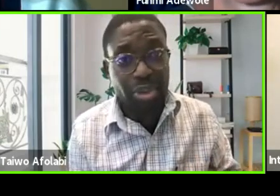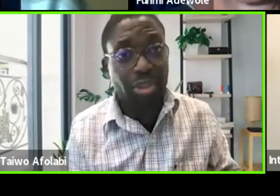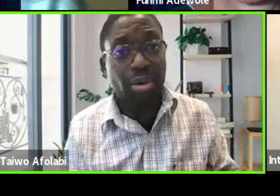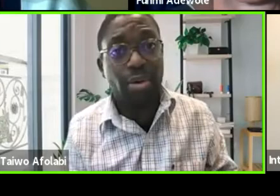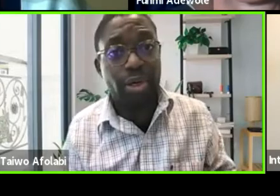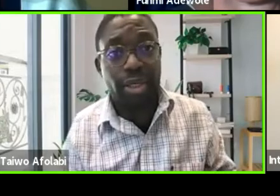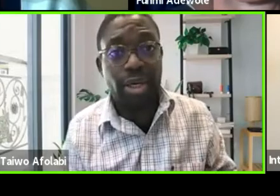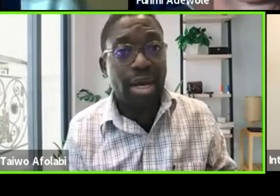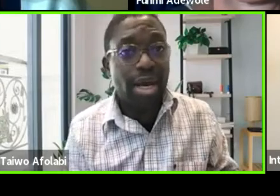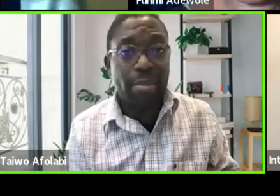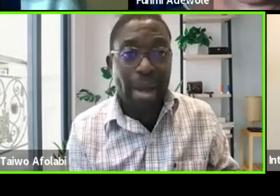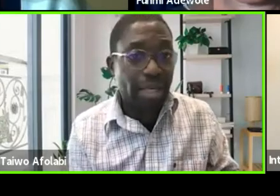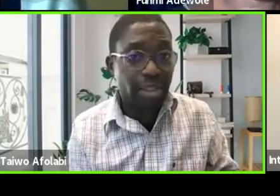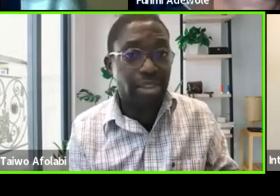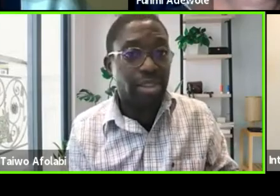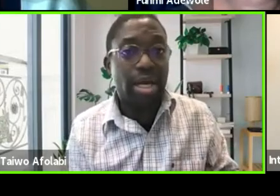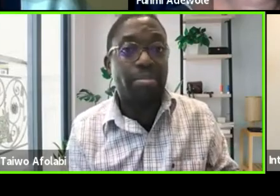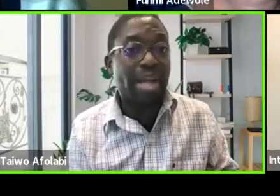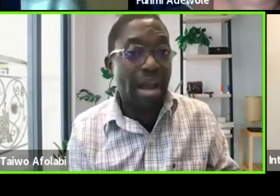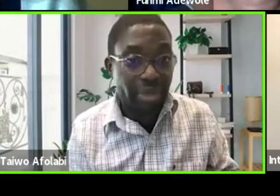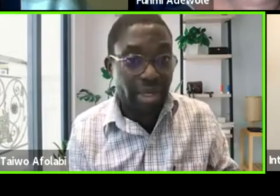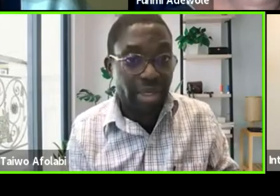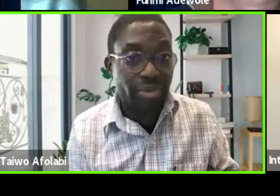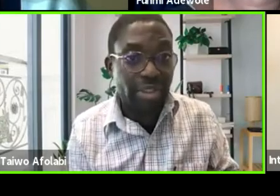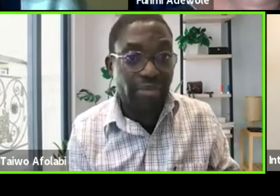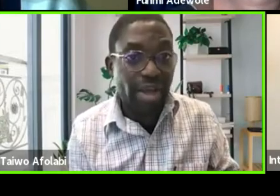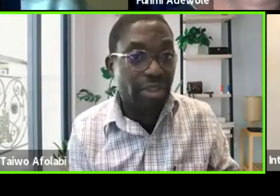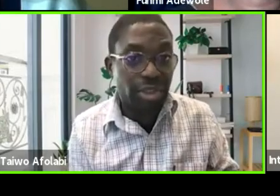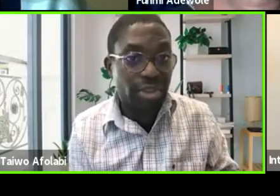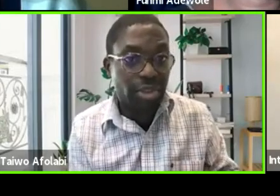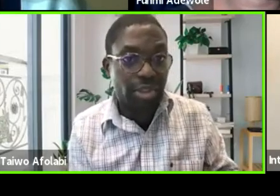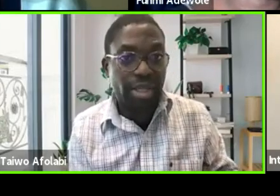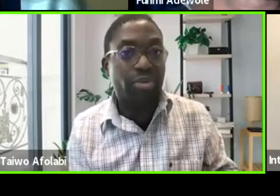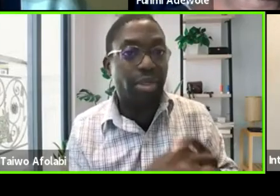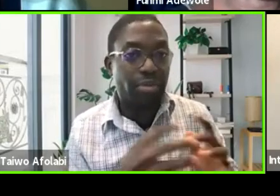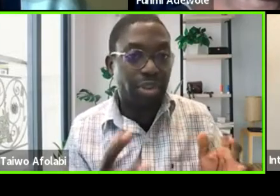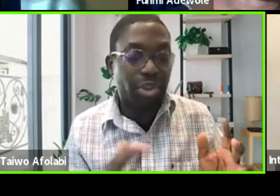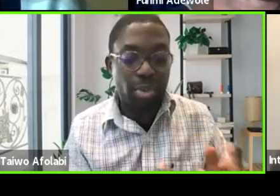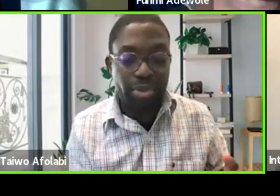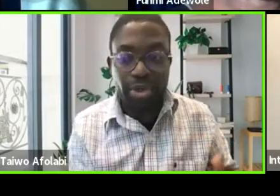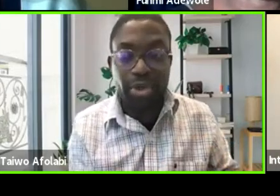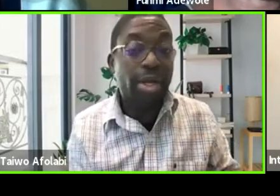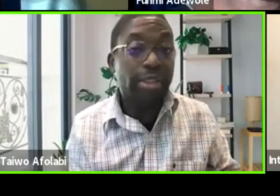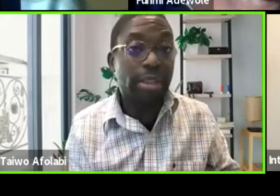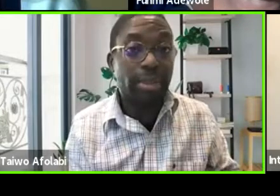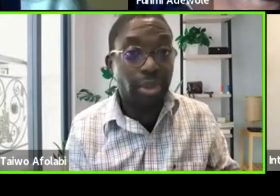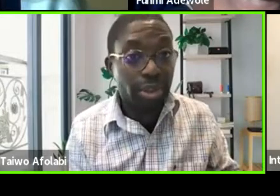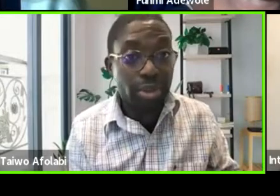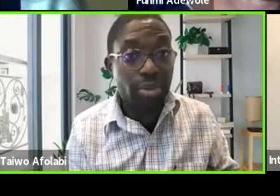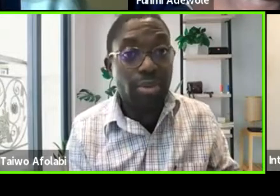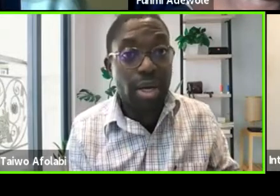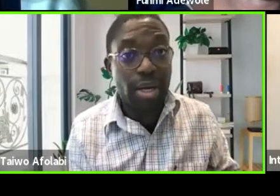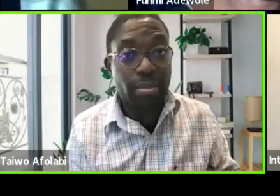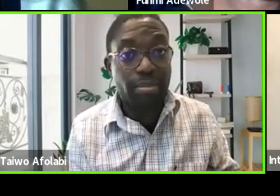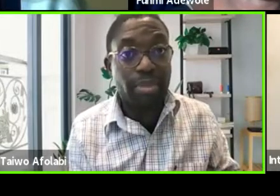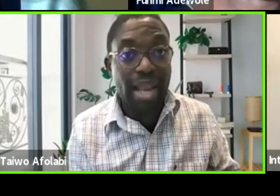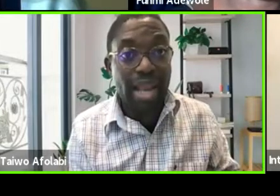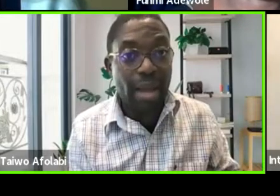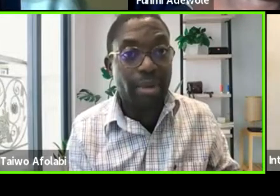appreciate all our partners, Pan-African Creative Exchange, and they're doing a great job with your dramaturgical